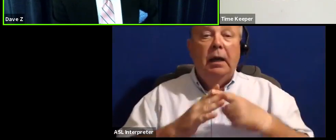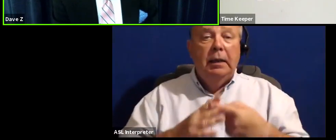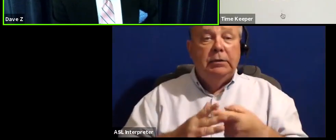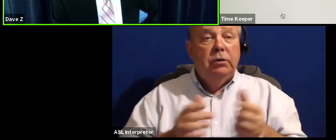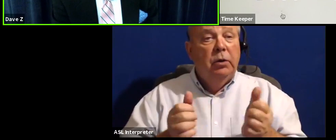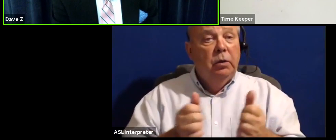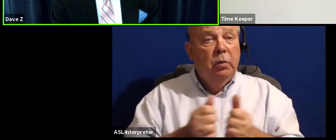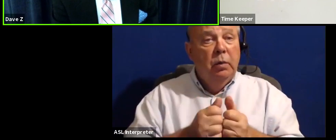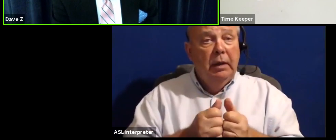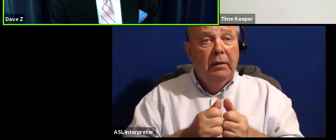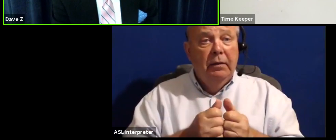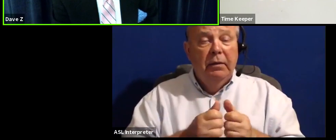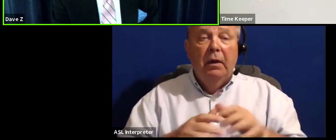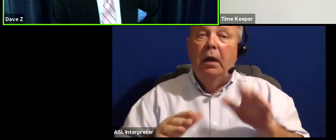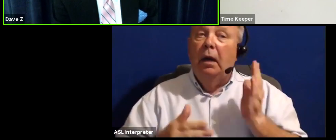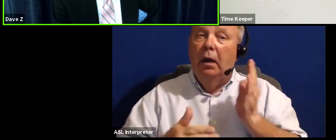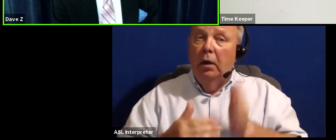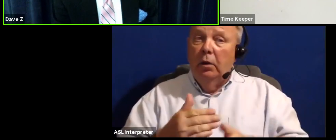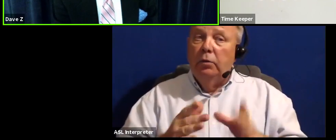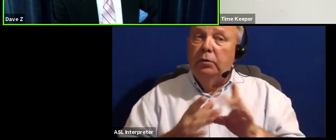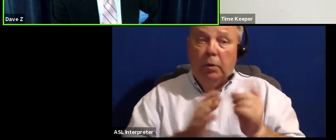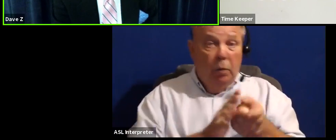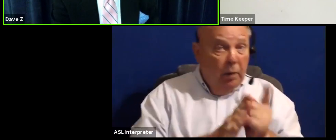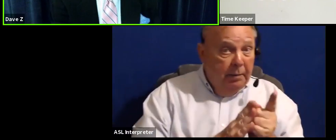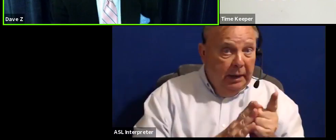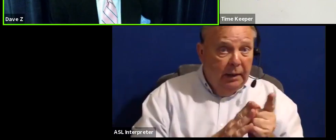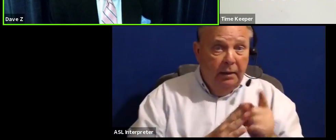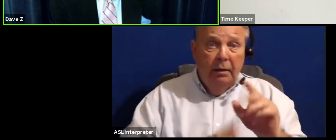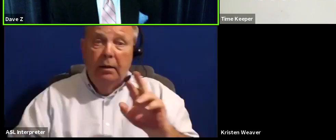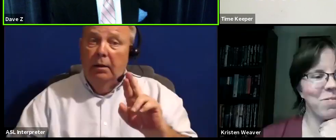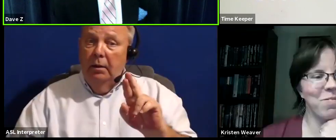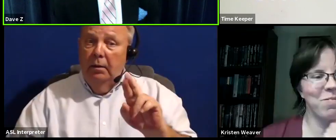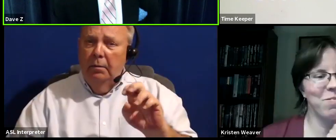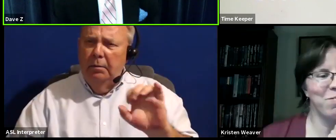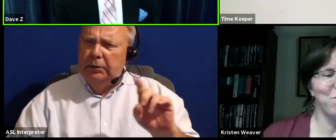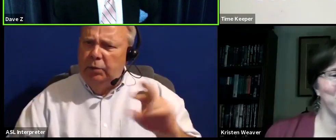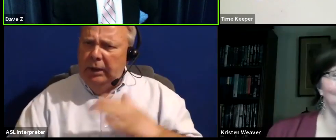closing remarks. One minute from Ms. Weaver, please.